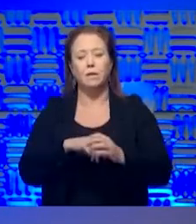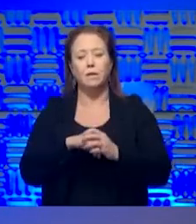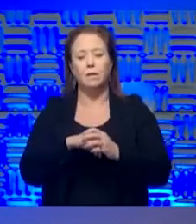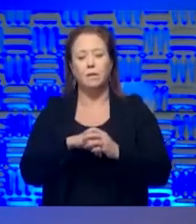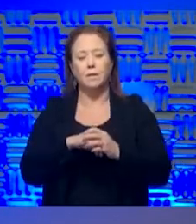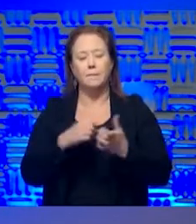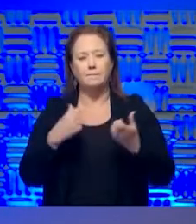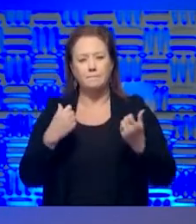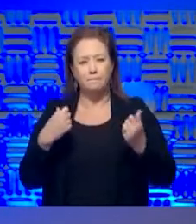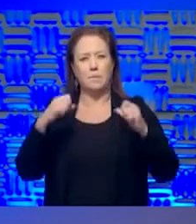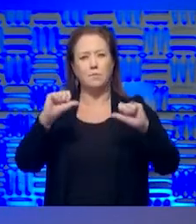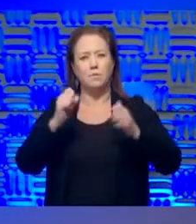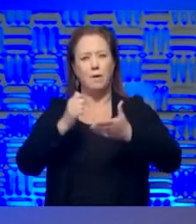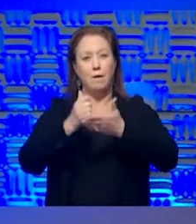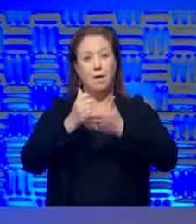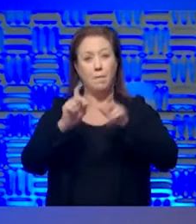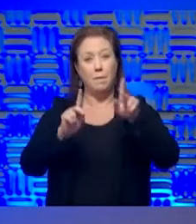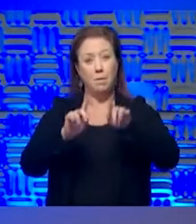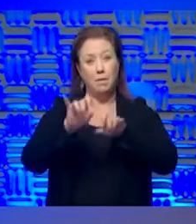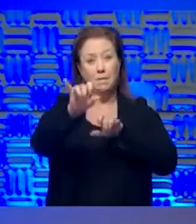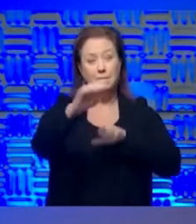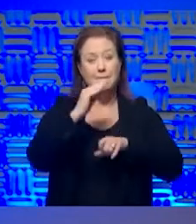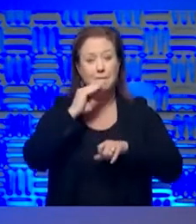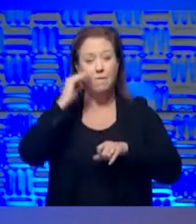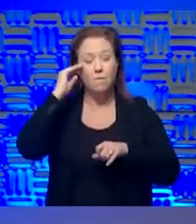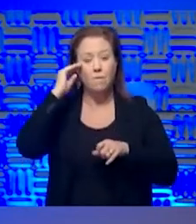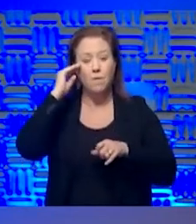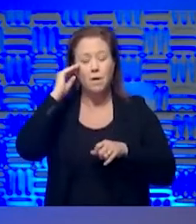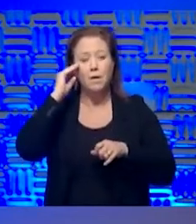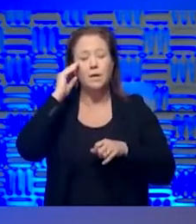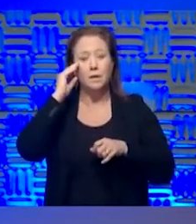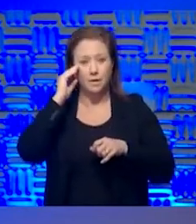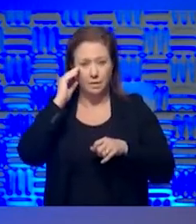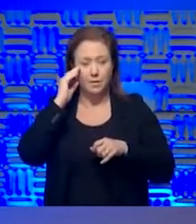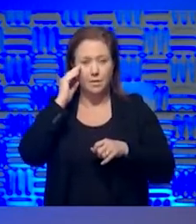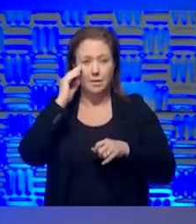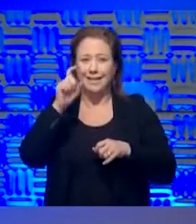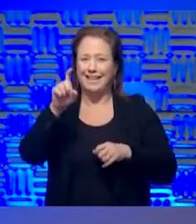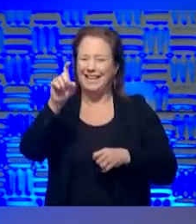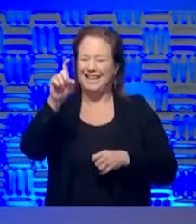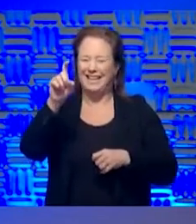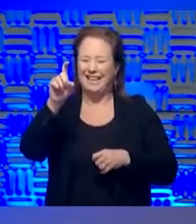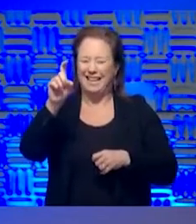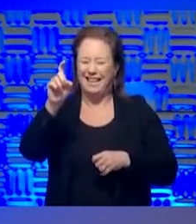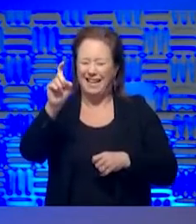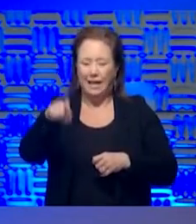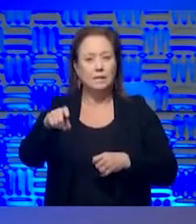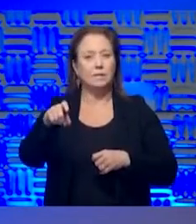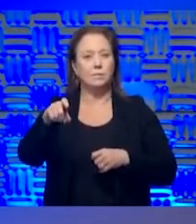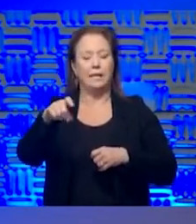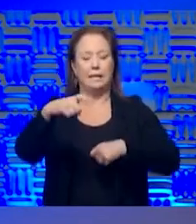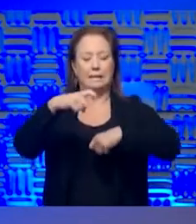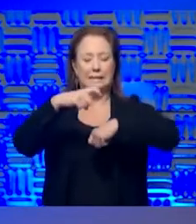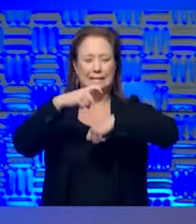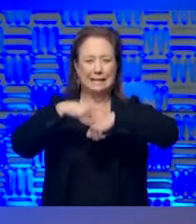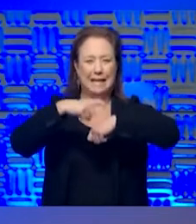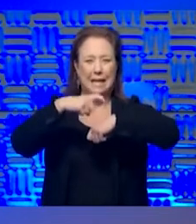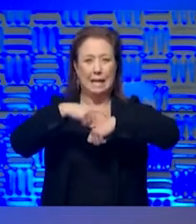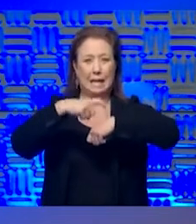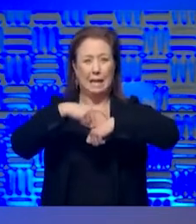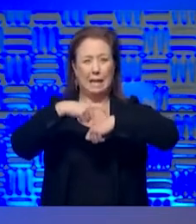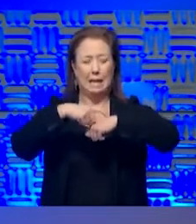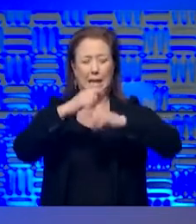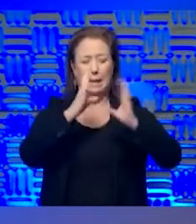and help the people that are staying at home so they can get out. Um, it does have to be in a very, uh, timed and